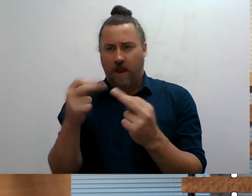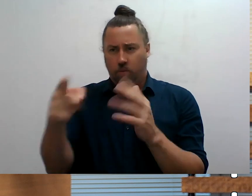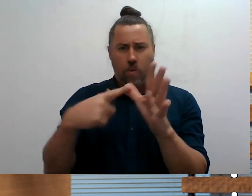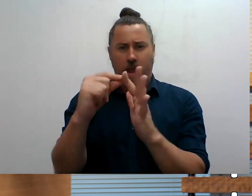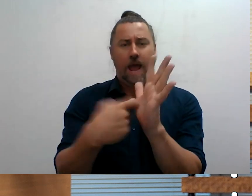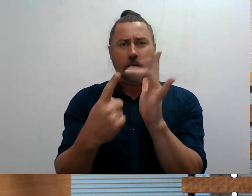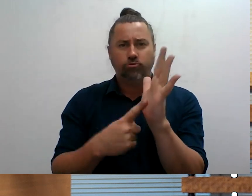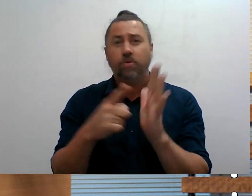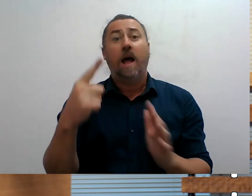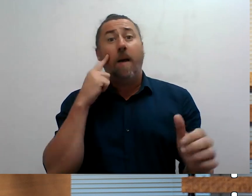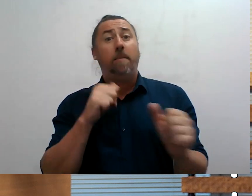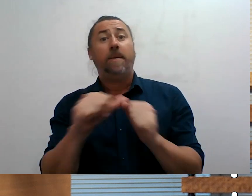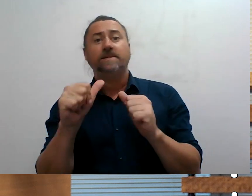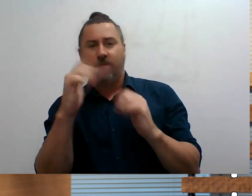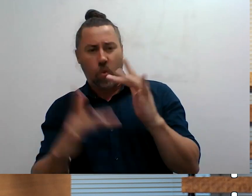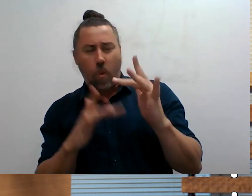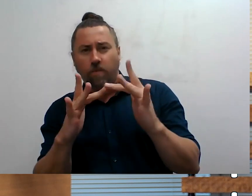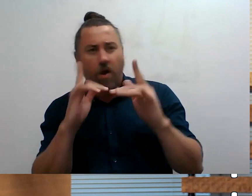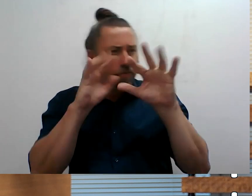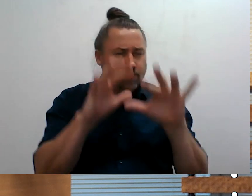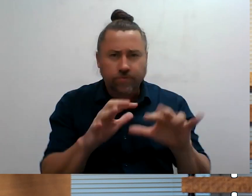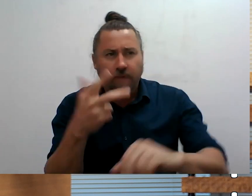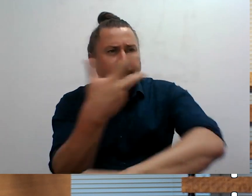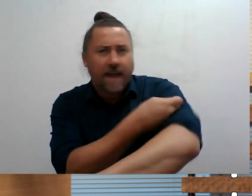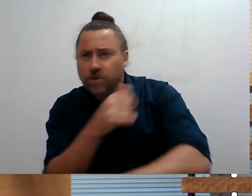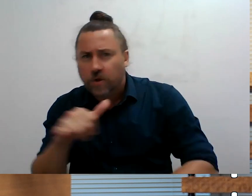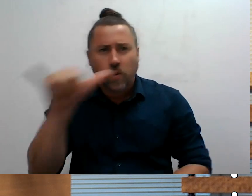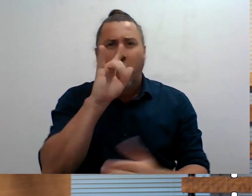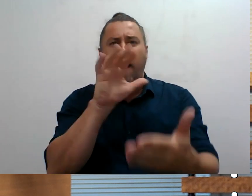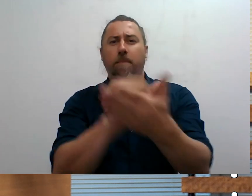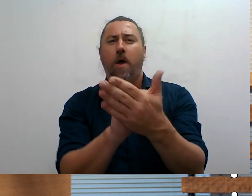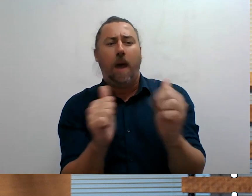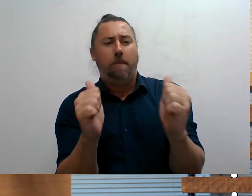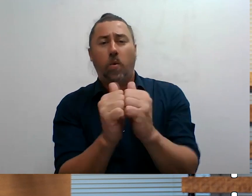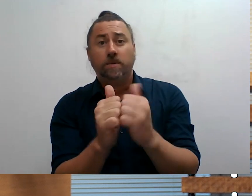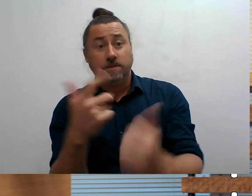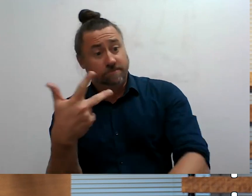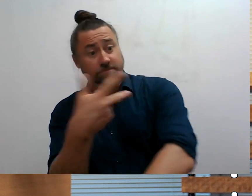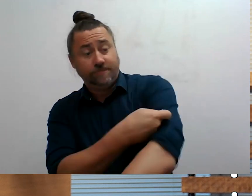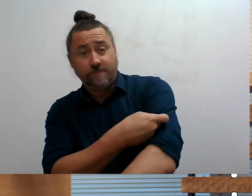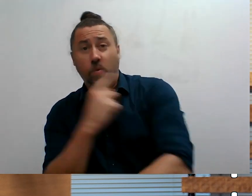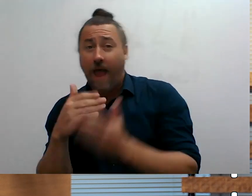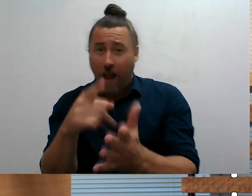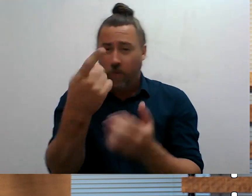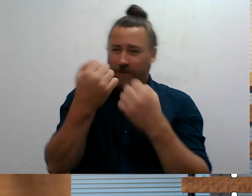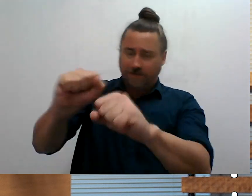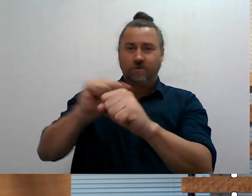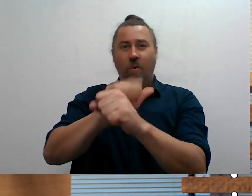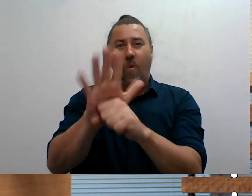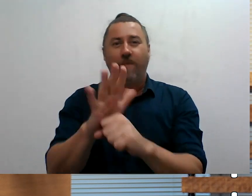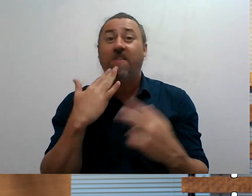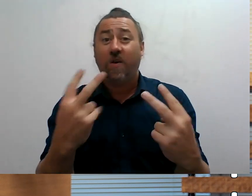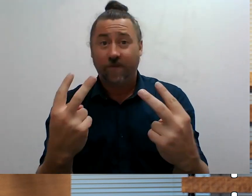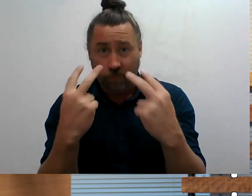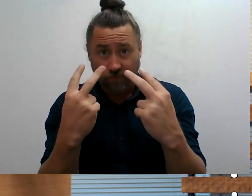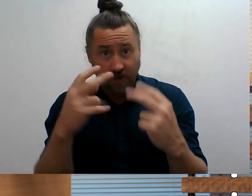clinic finder to find and book an appointment. Remember, the new booster means better protection from COVID-19. Thank you for